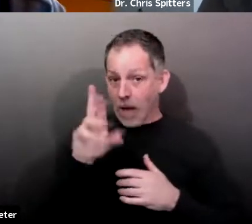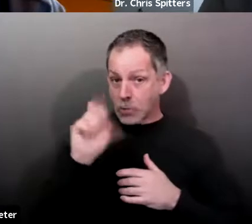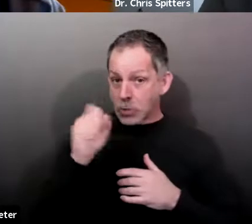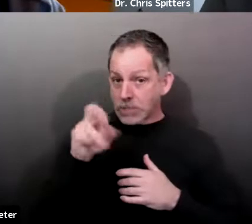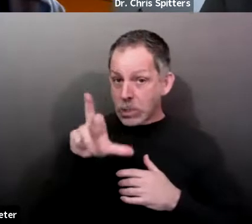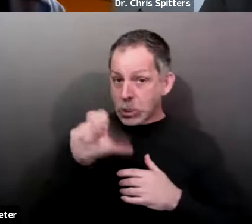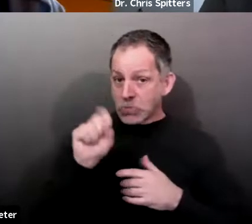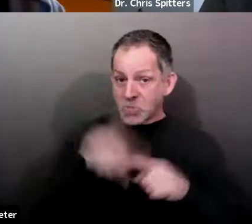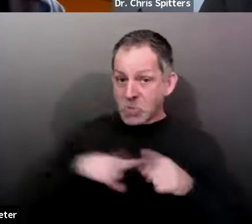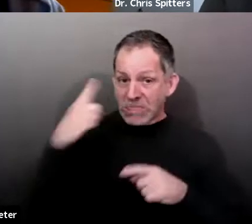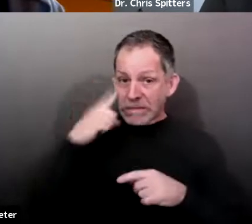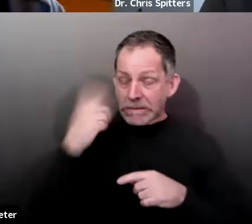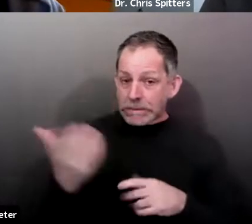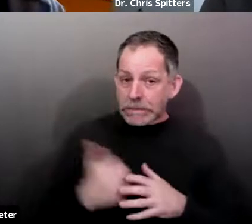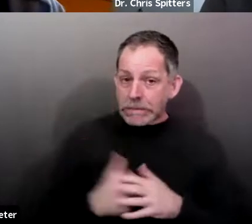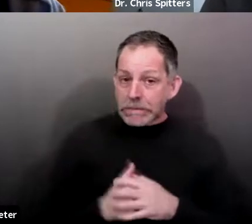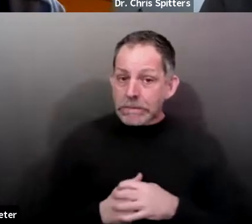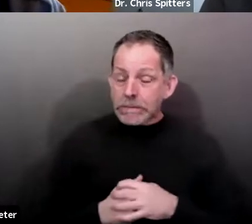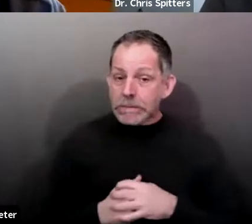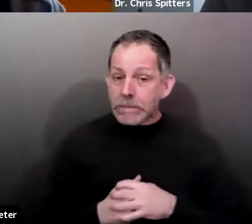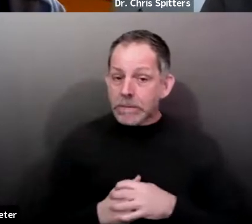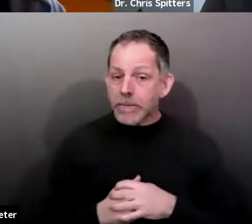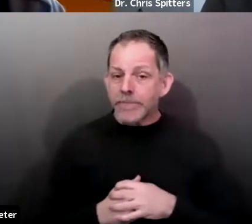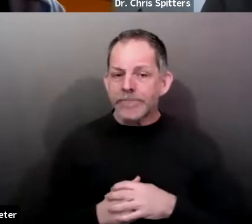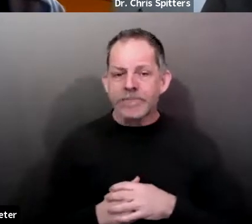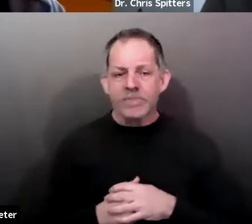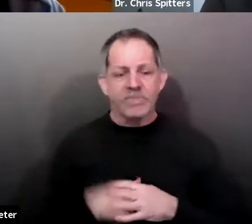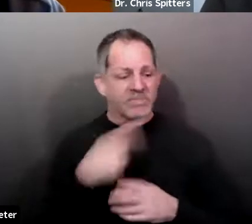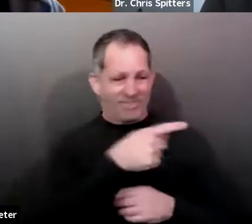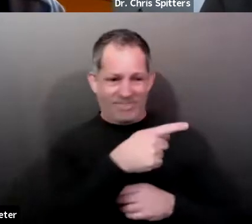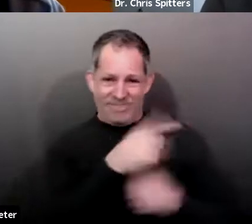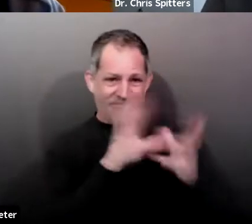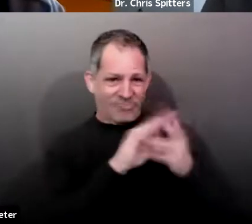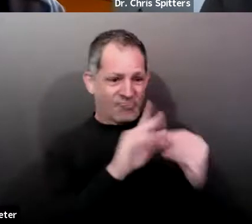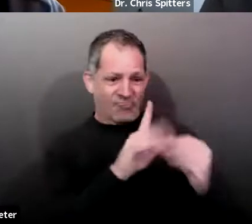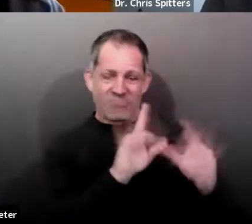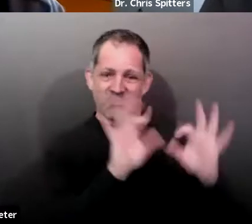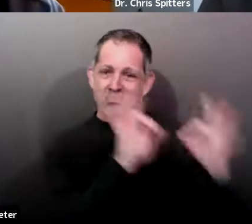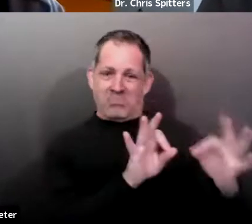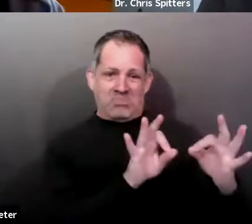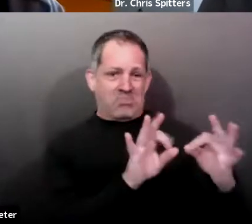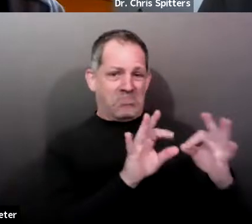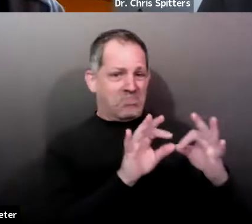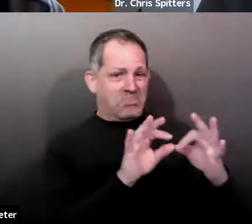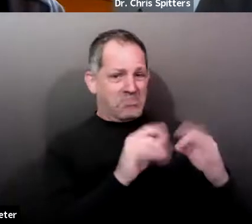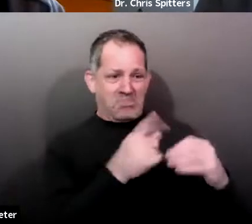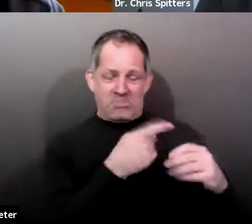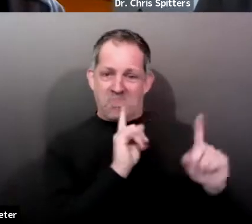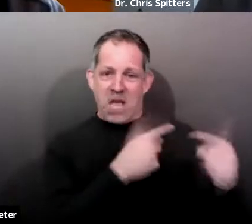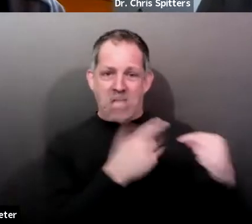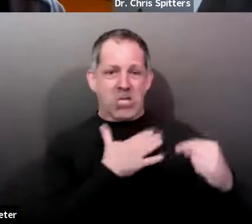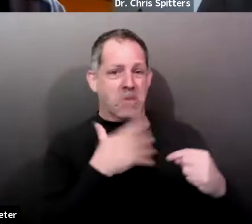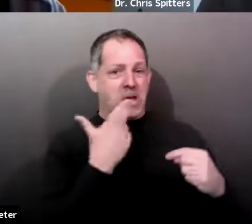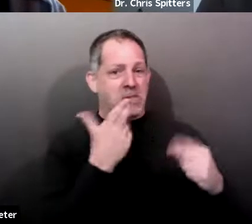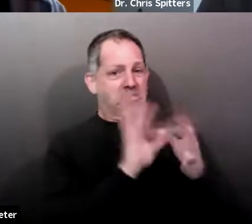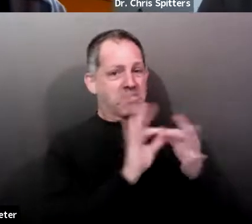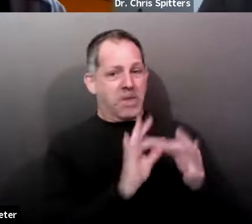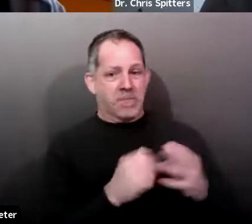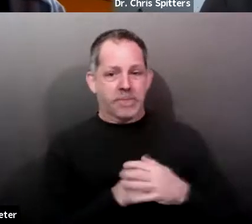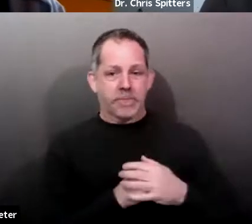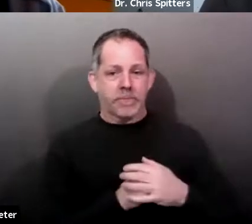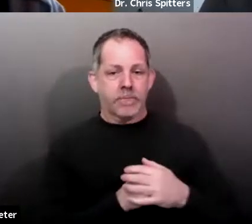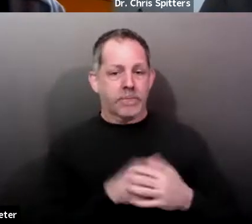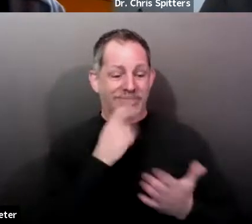You covered it. It's great news. It's great for schools, kids, the economy, uh, healthcare, every,